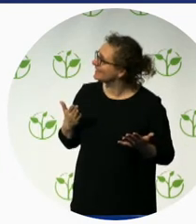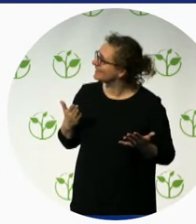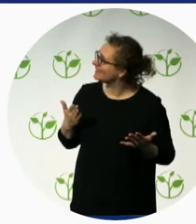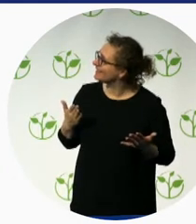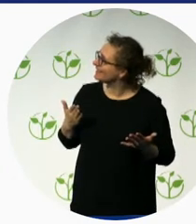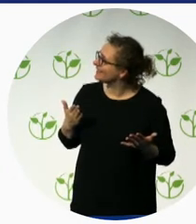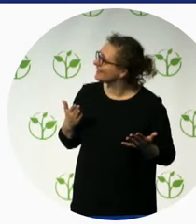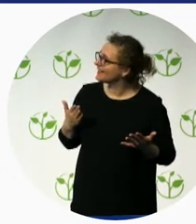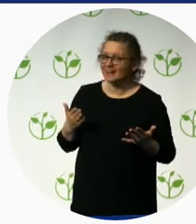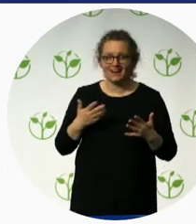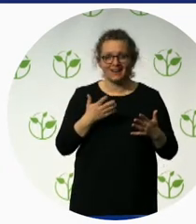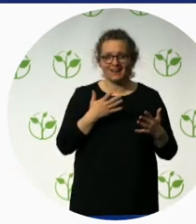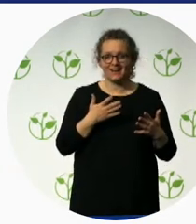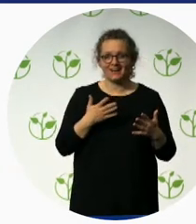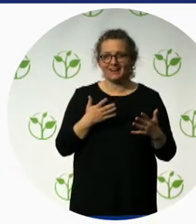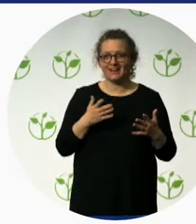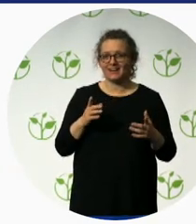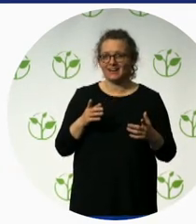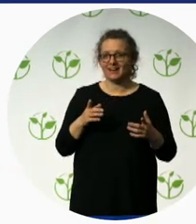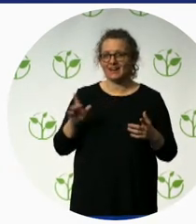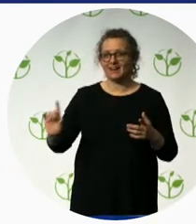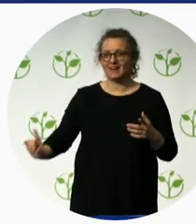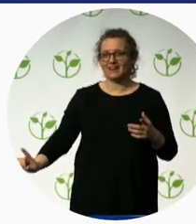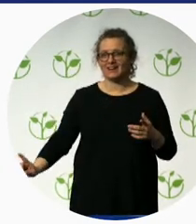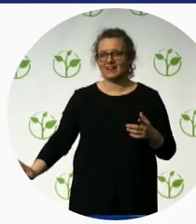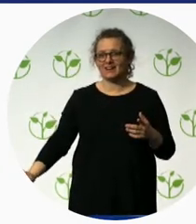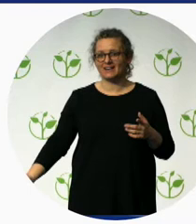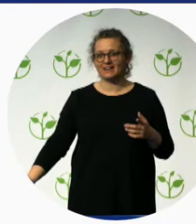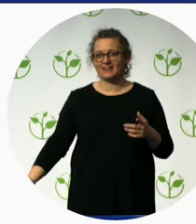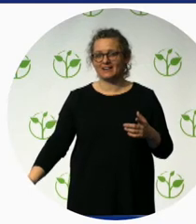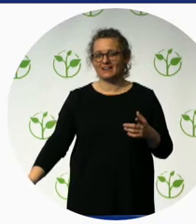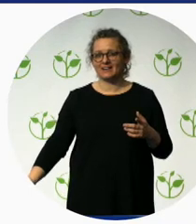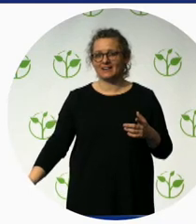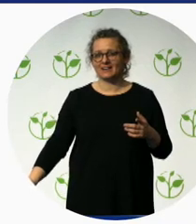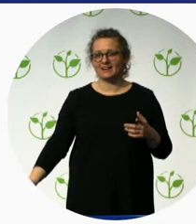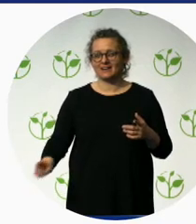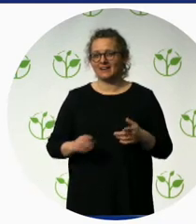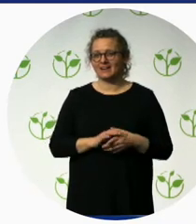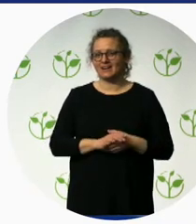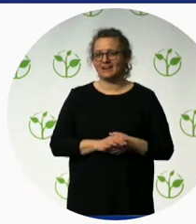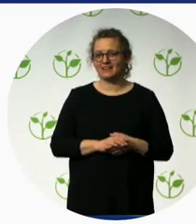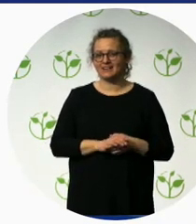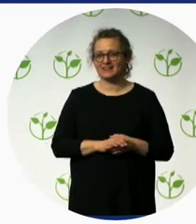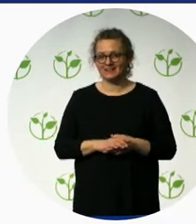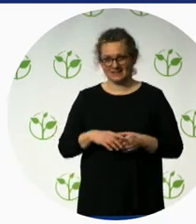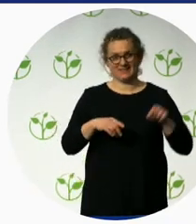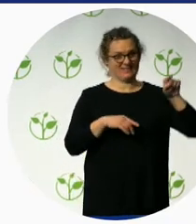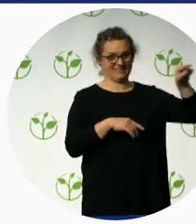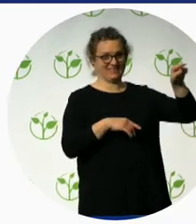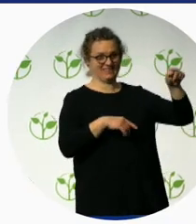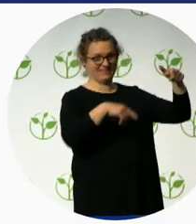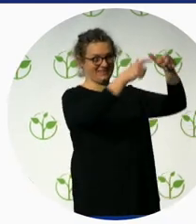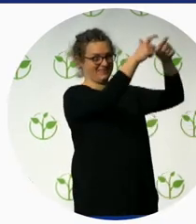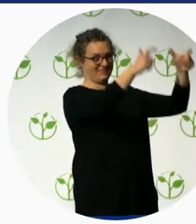and this guy used to put his daughter away he's the owner of a hotel because